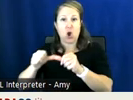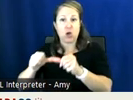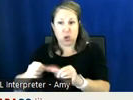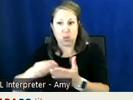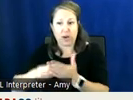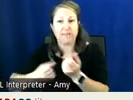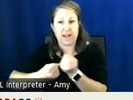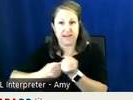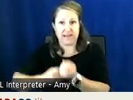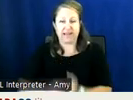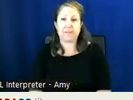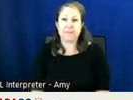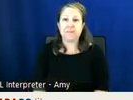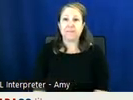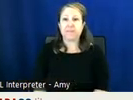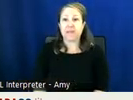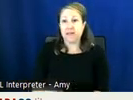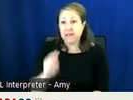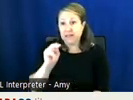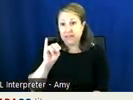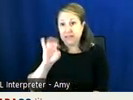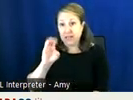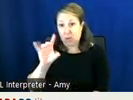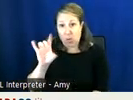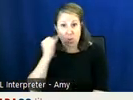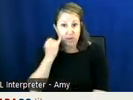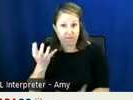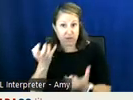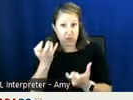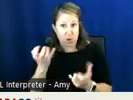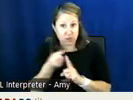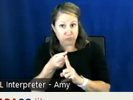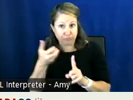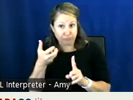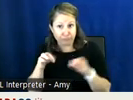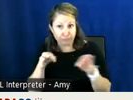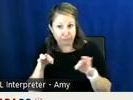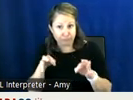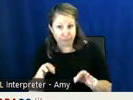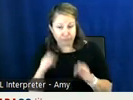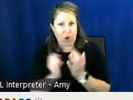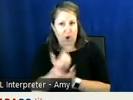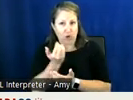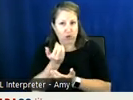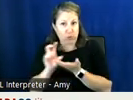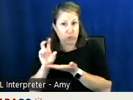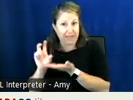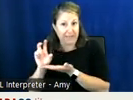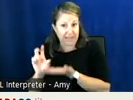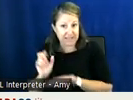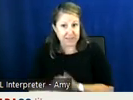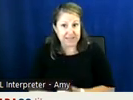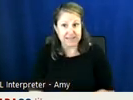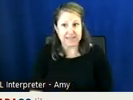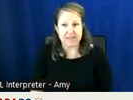um nicole if you want to walk us through our new investments on this slide